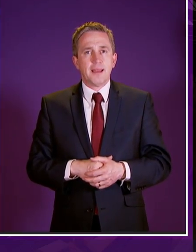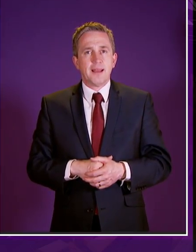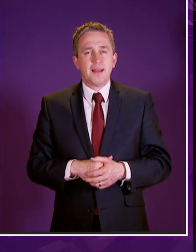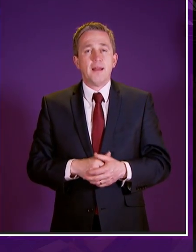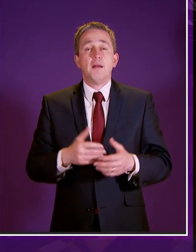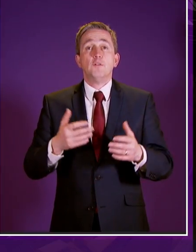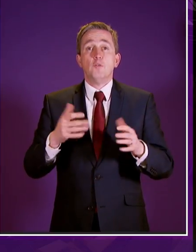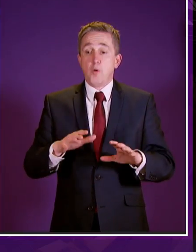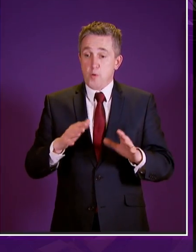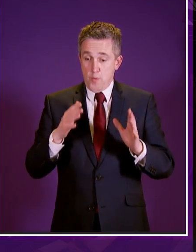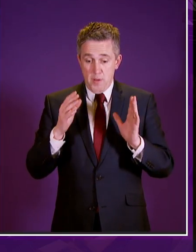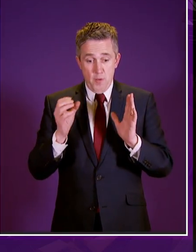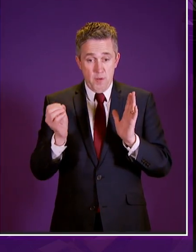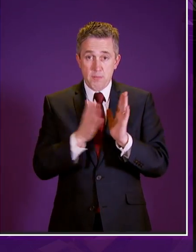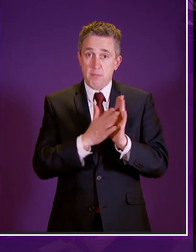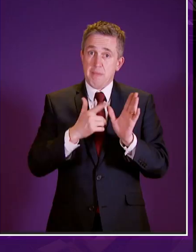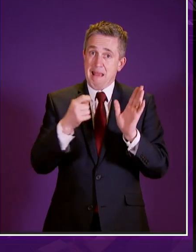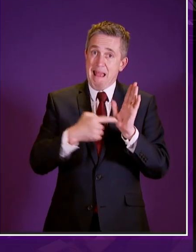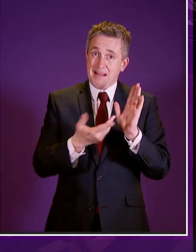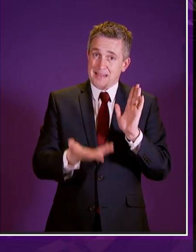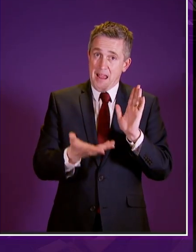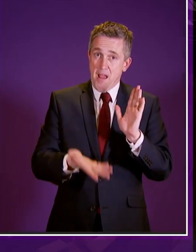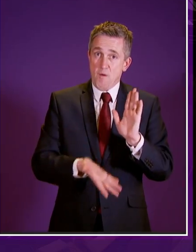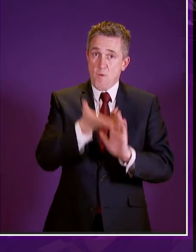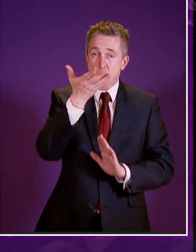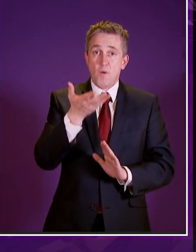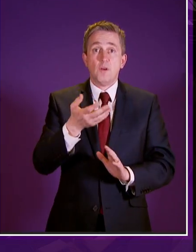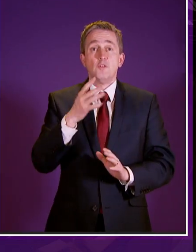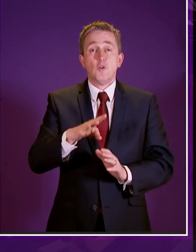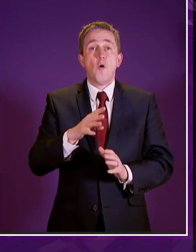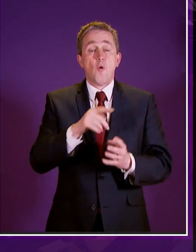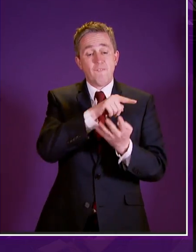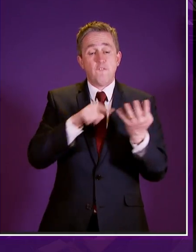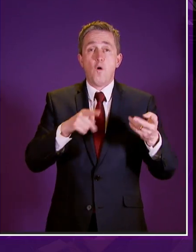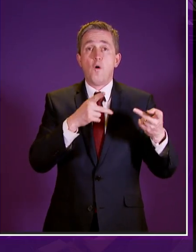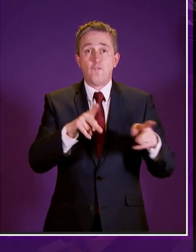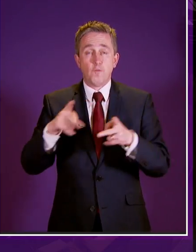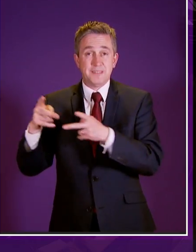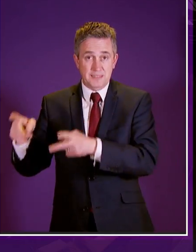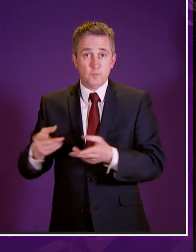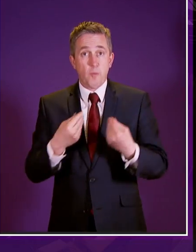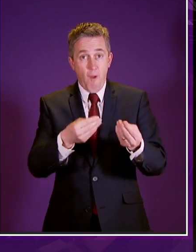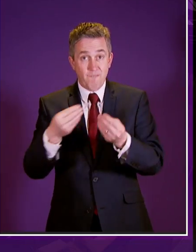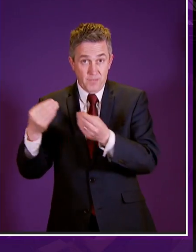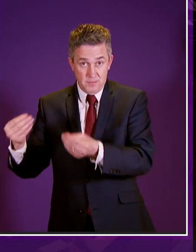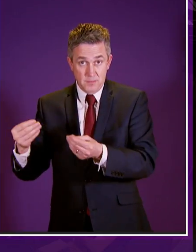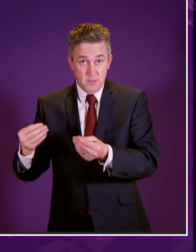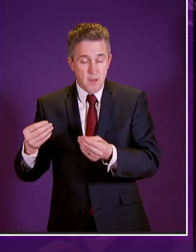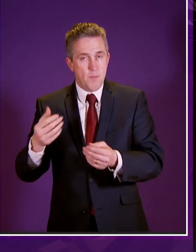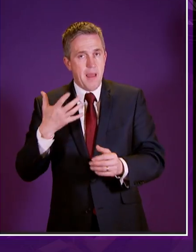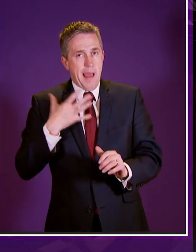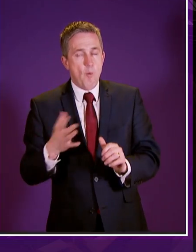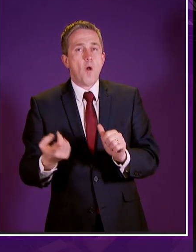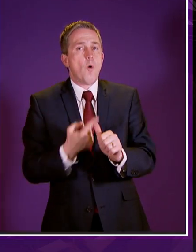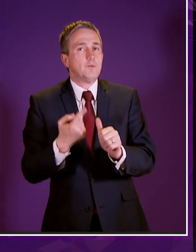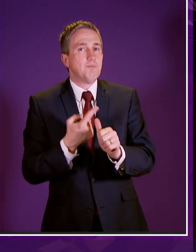on this at all there's now a statutory mechanism for operating four of the forms of assistance but i will continue to